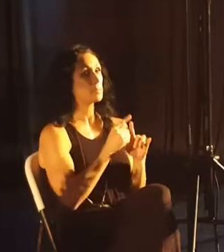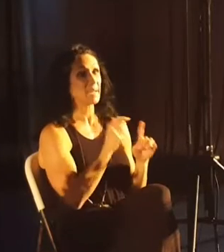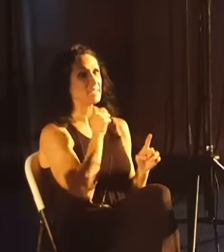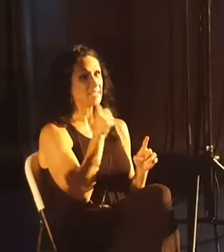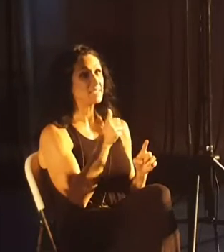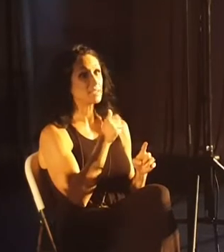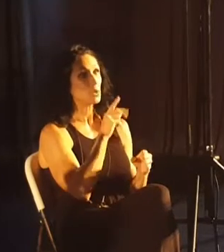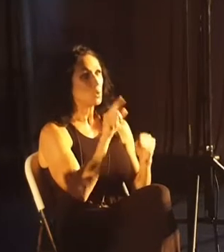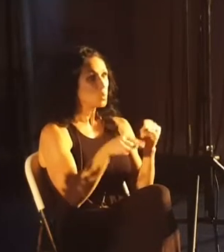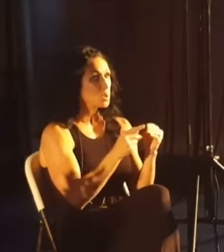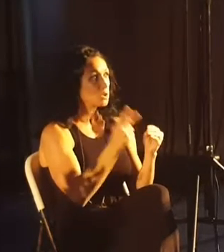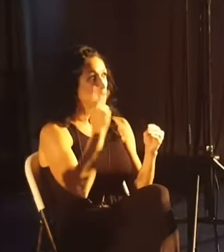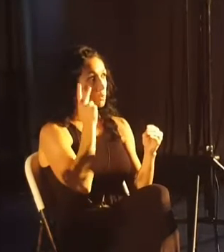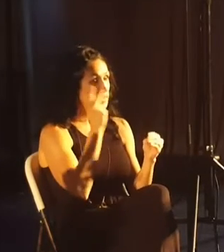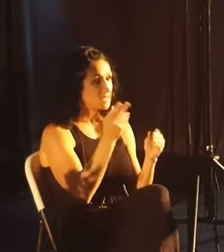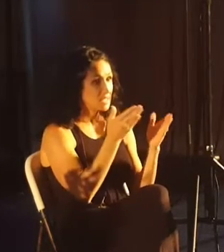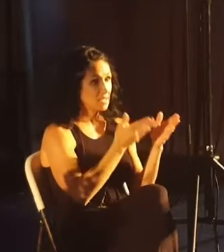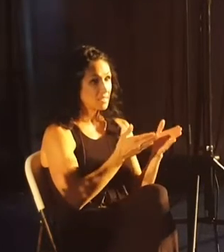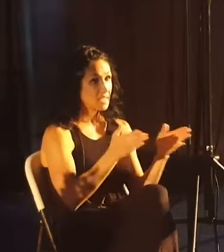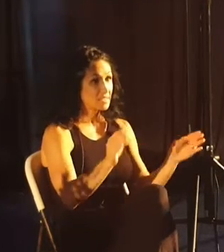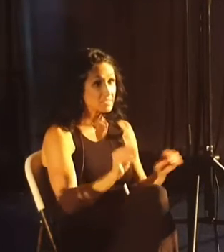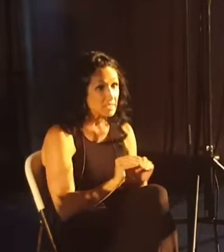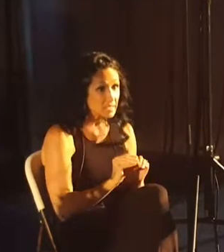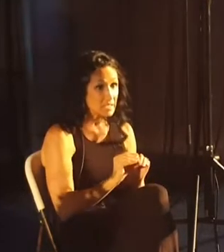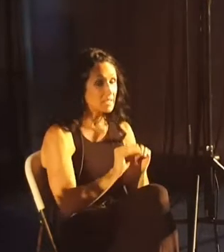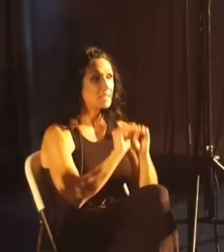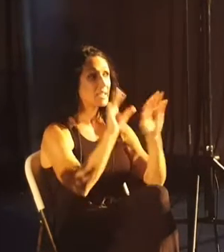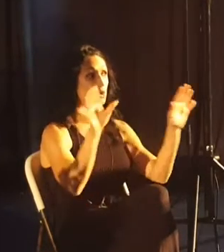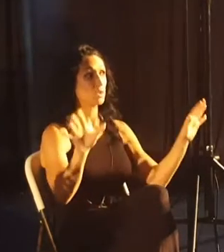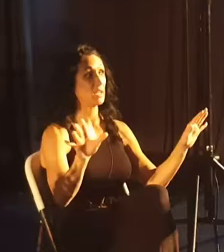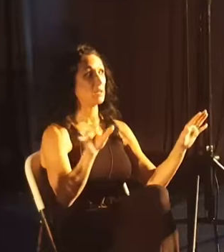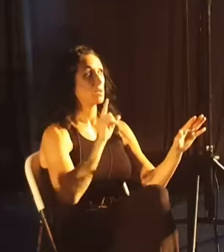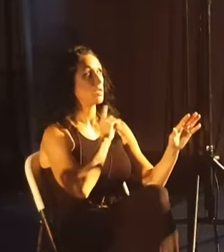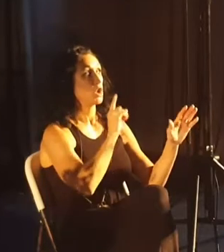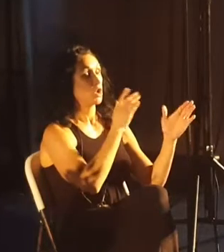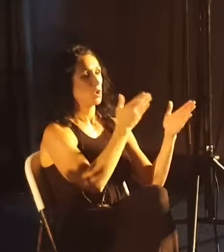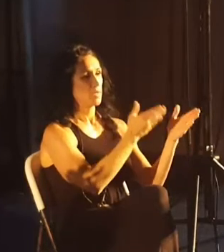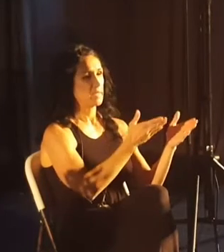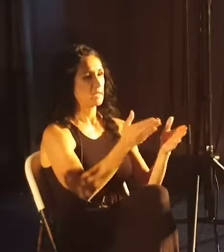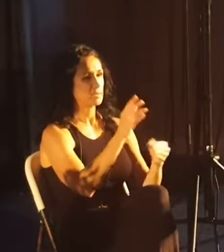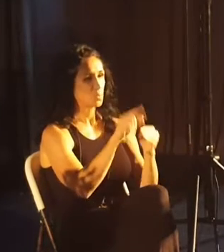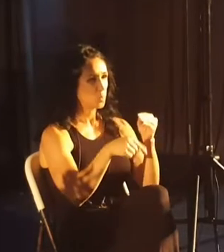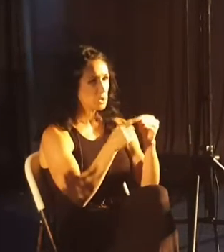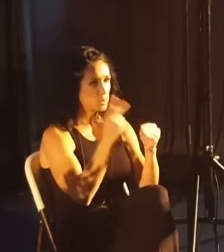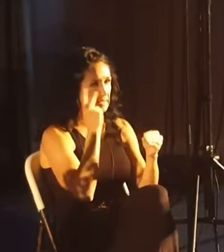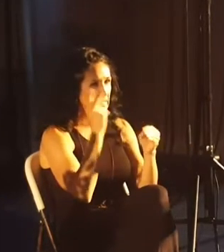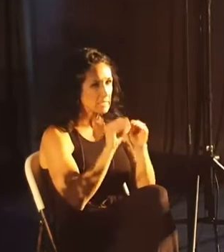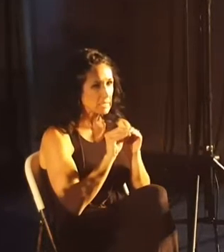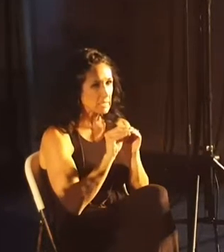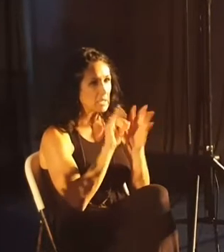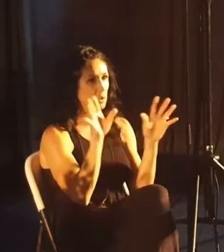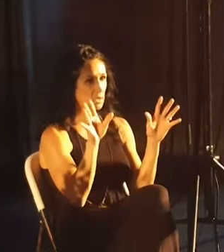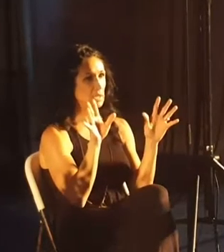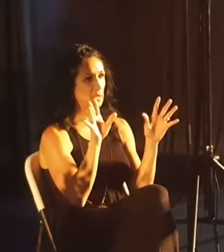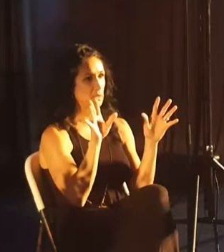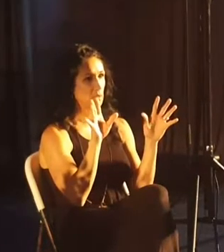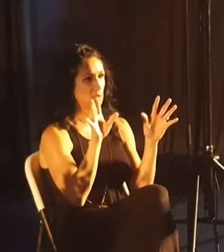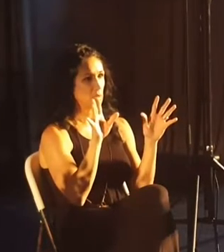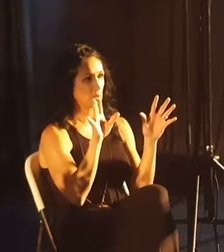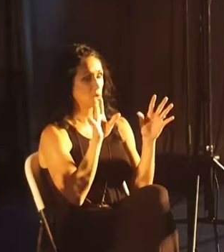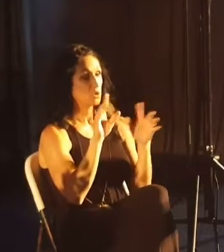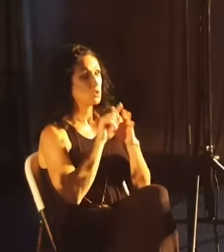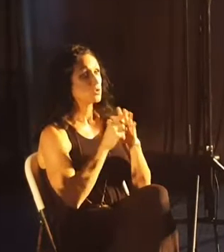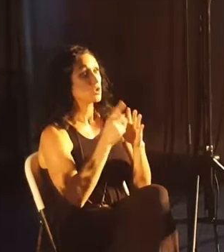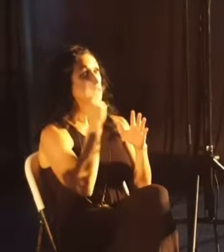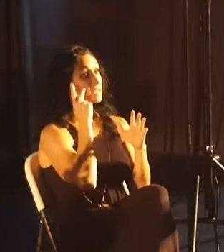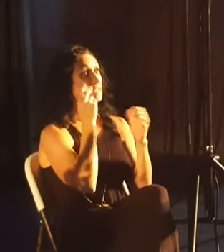didn't. When you see things clearly, there are things that when you see them clearly or more clearly, you start to